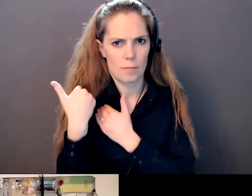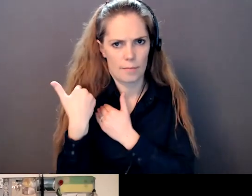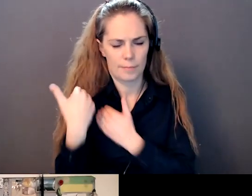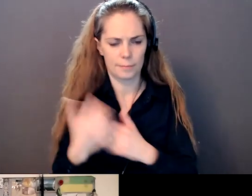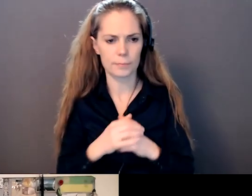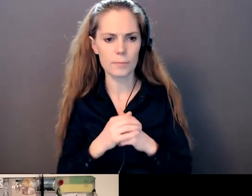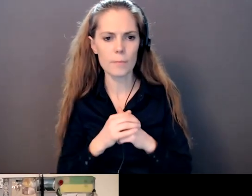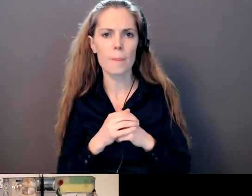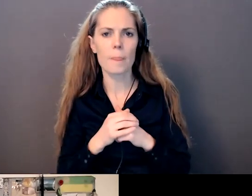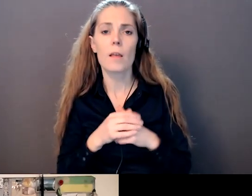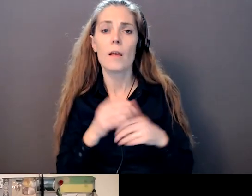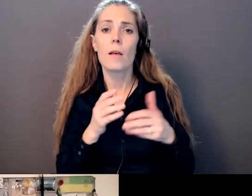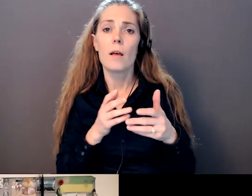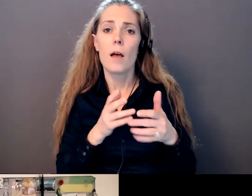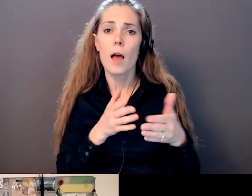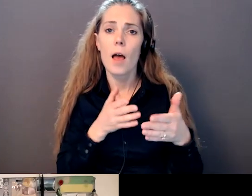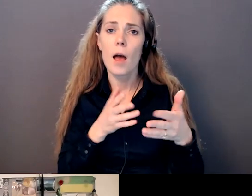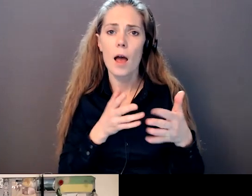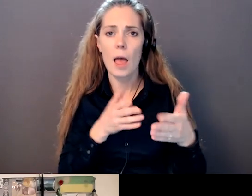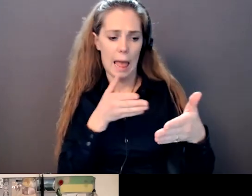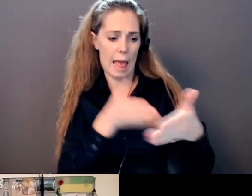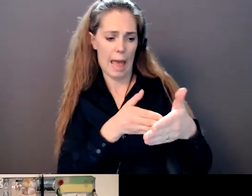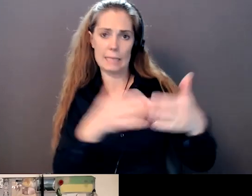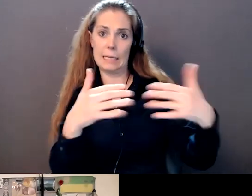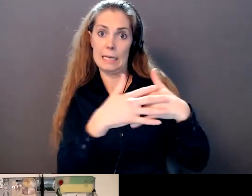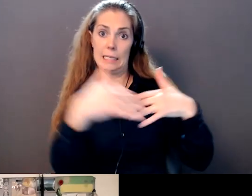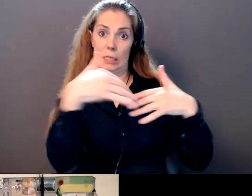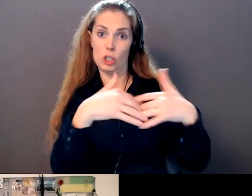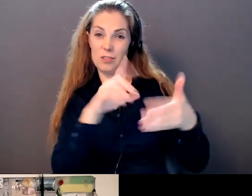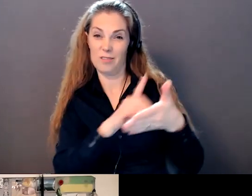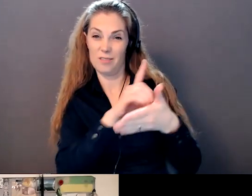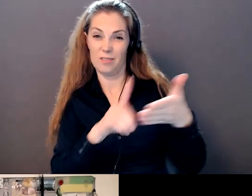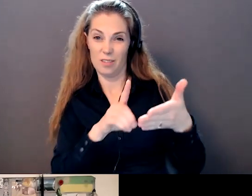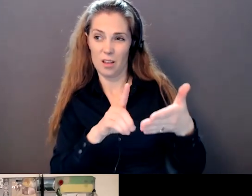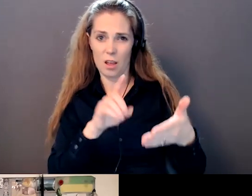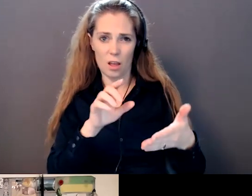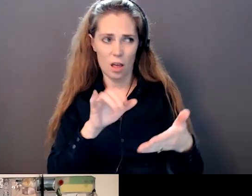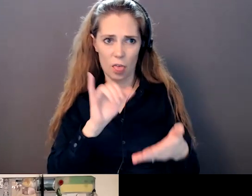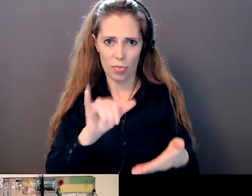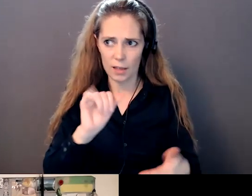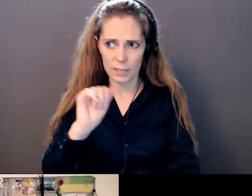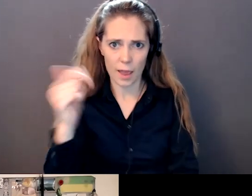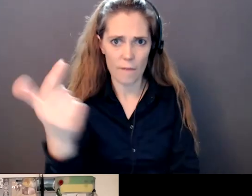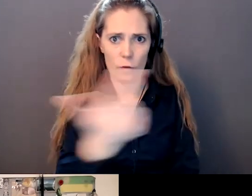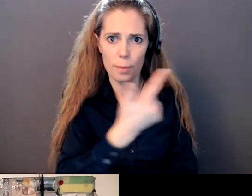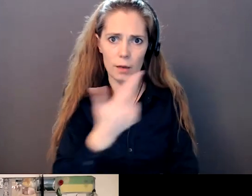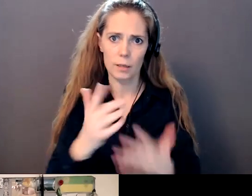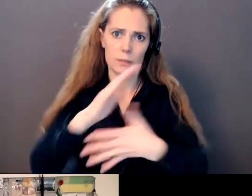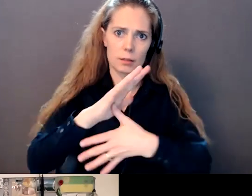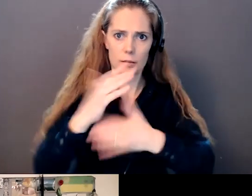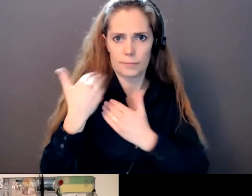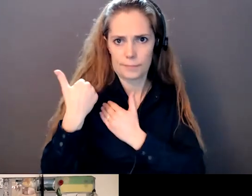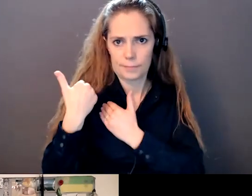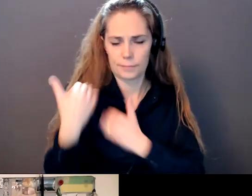Anti-Indigenous racism, discrimination is everybody's priority. You know, all the things that we see happening in Canada today,